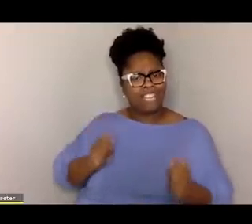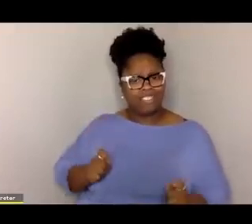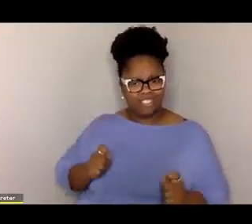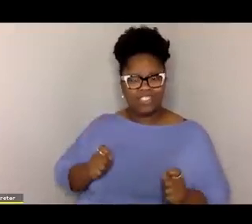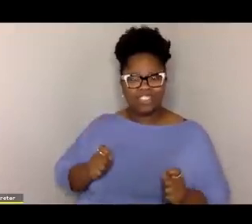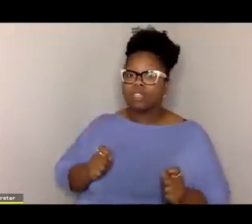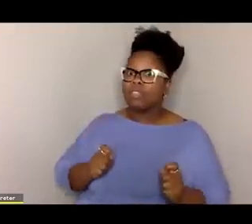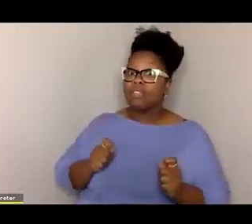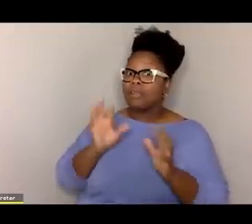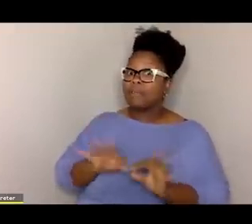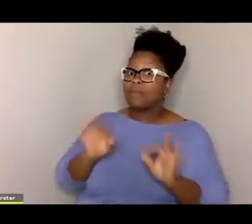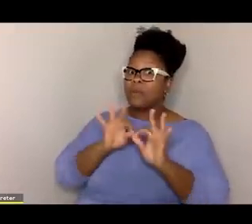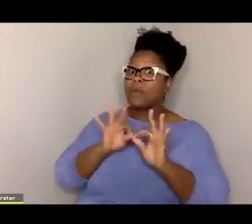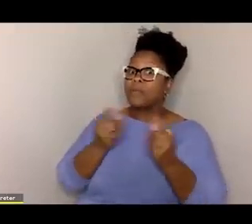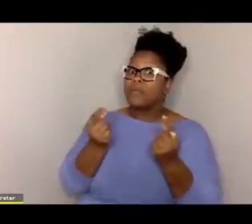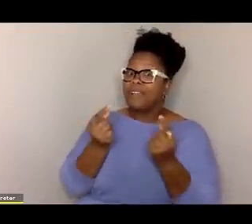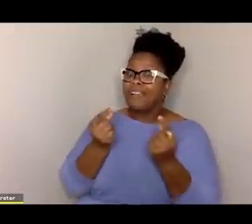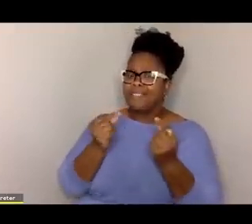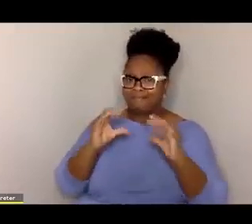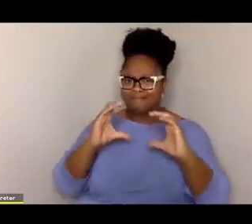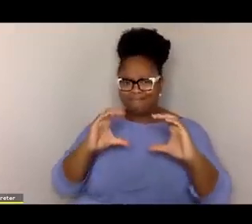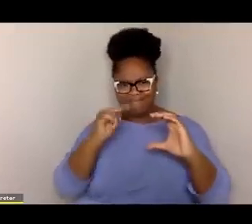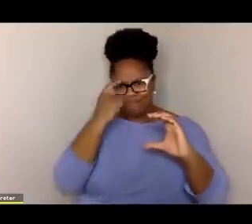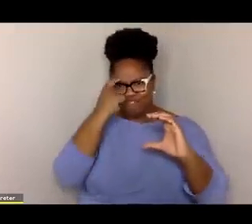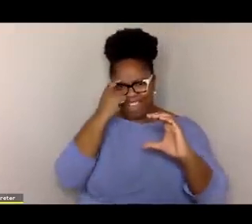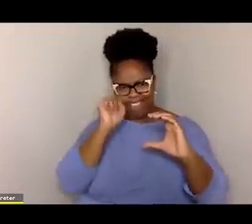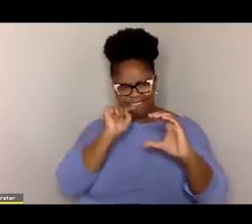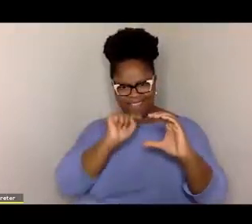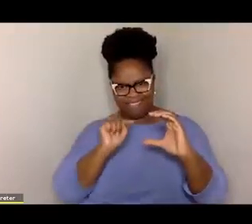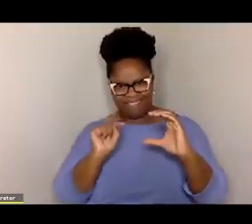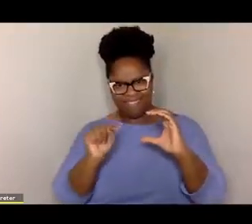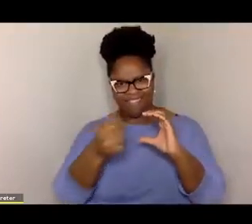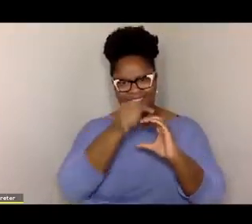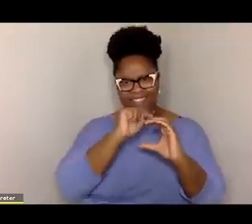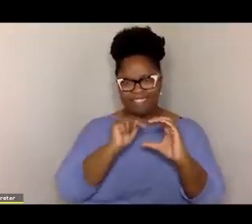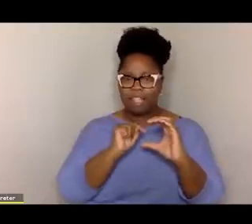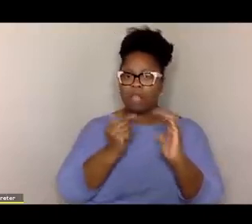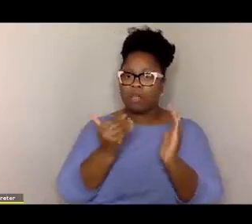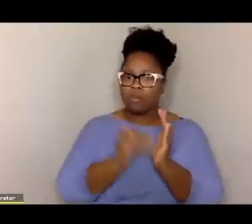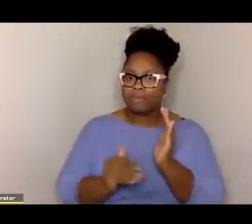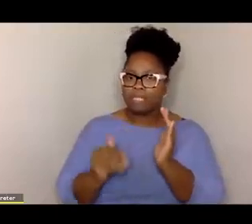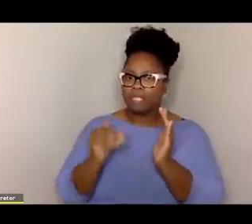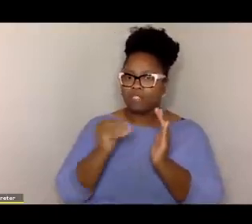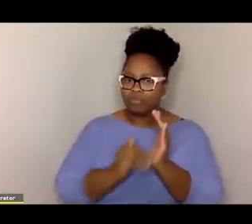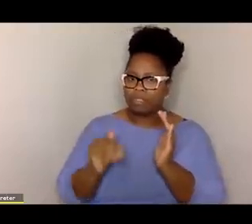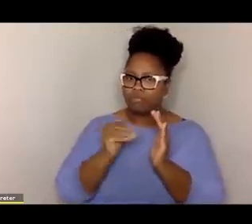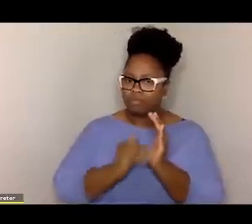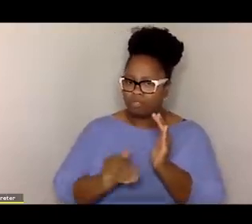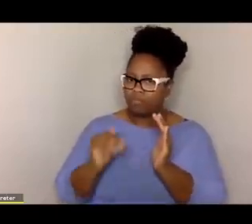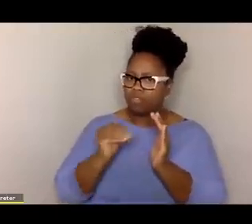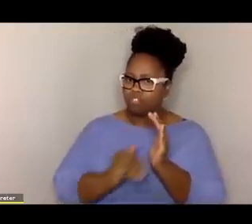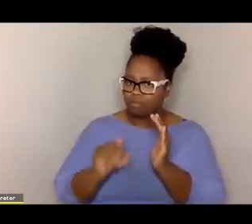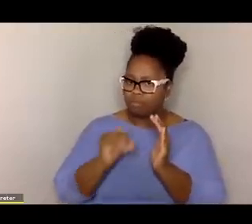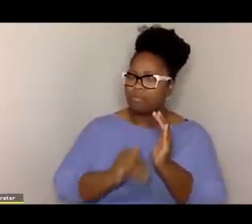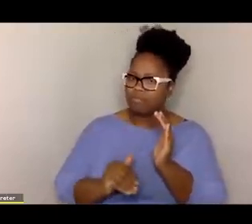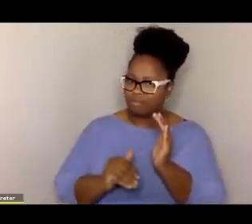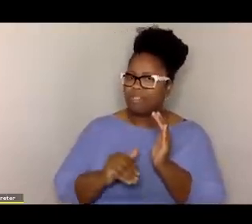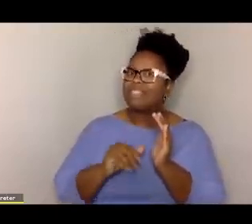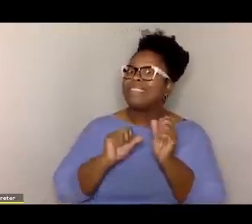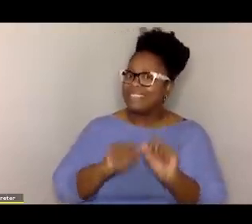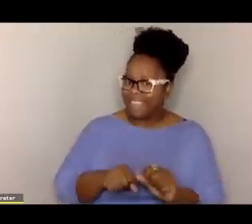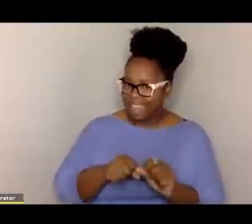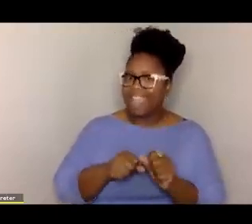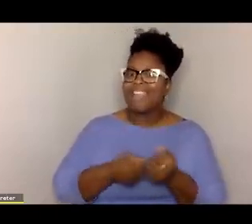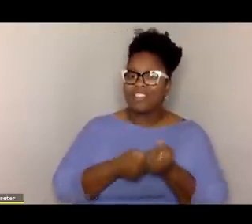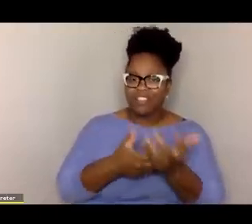actually reaching the parts of the brain with sufficient repetition to cause change.